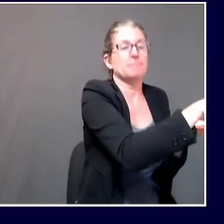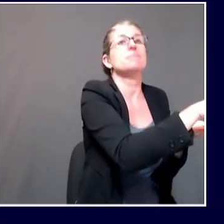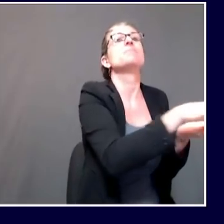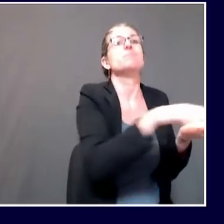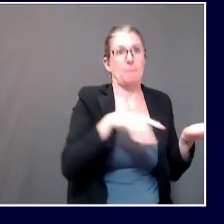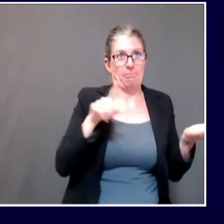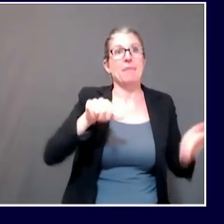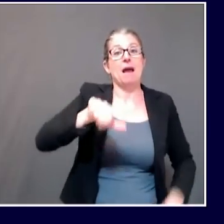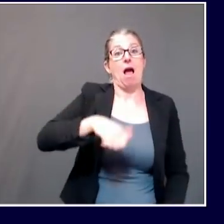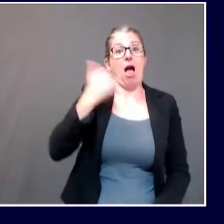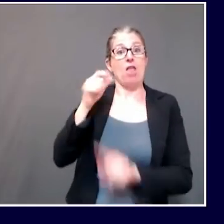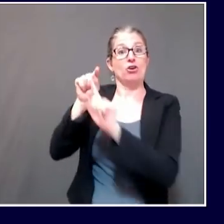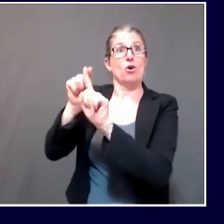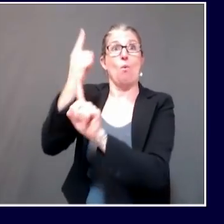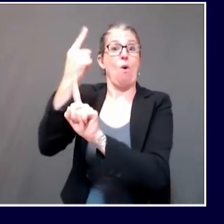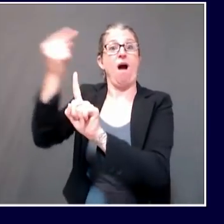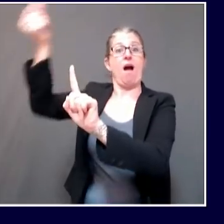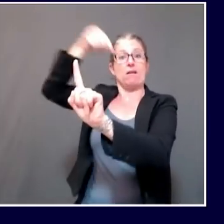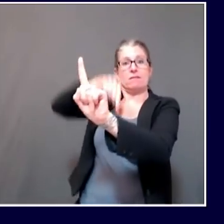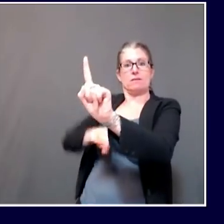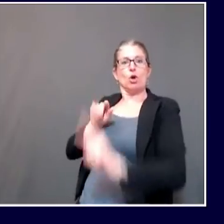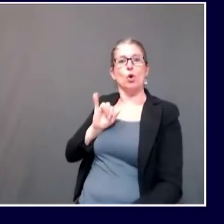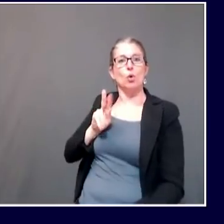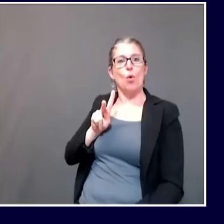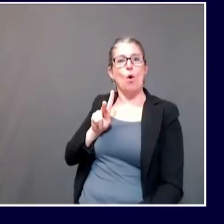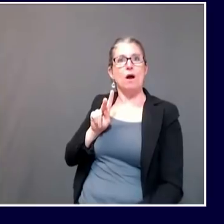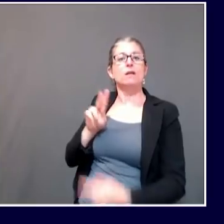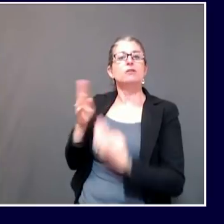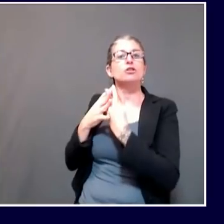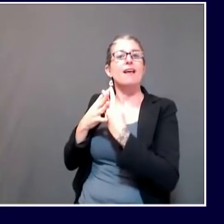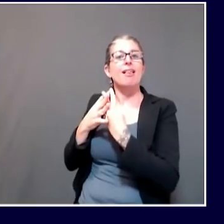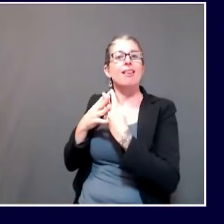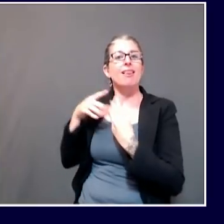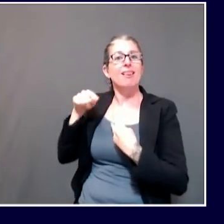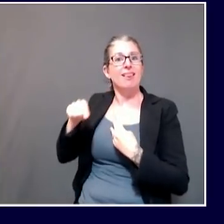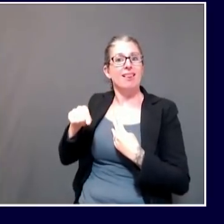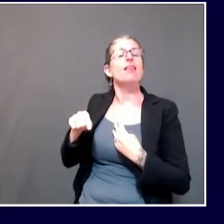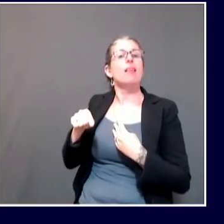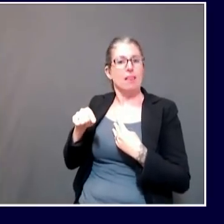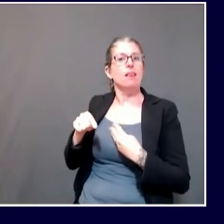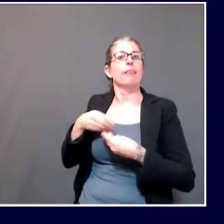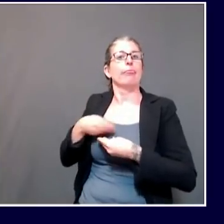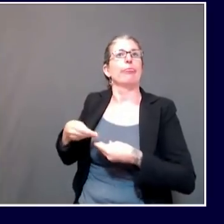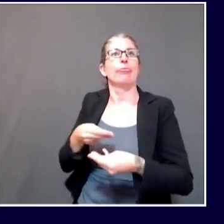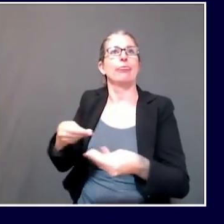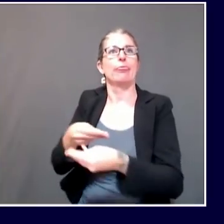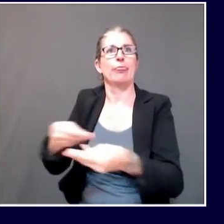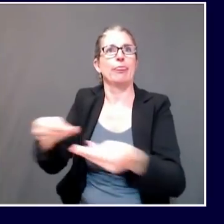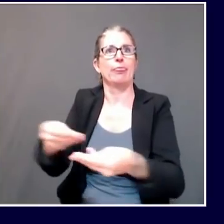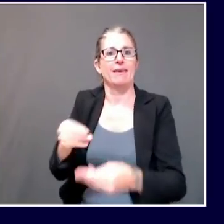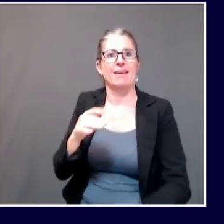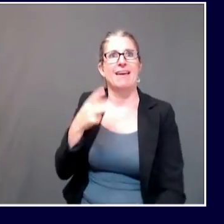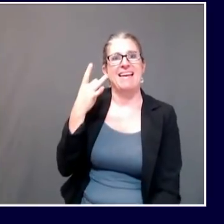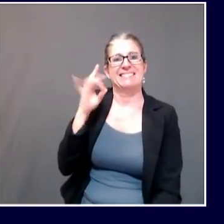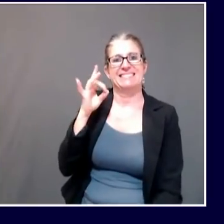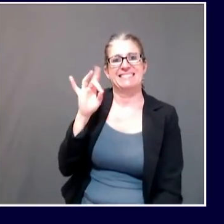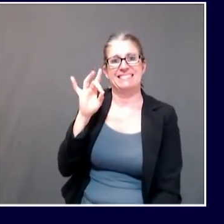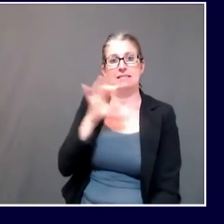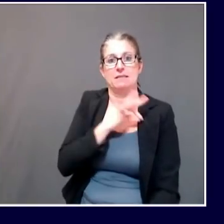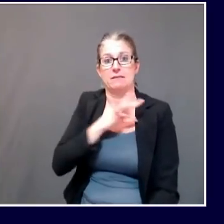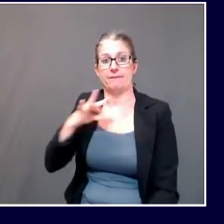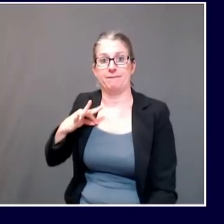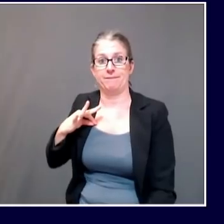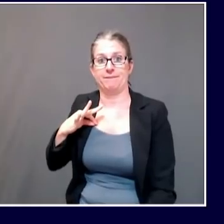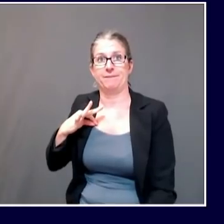been 18 other staff members at the York County Jail, as well as 38 inmates at the York County